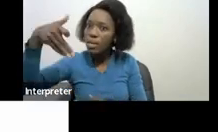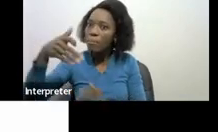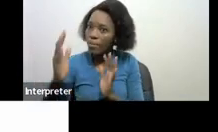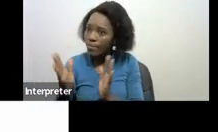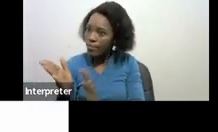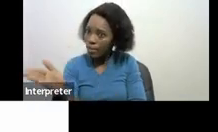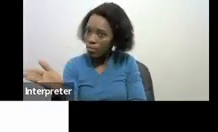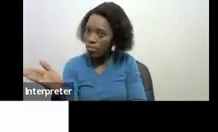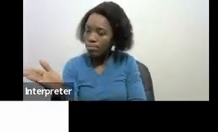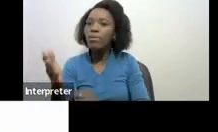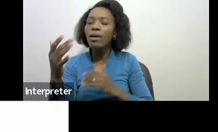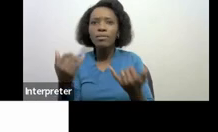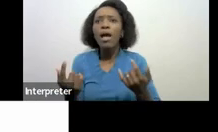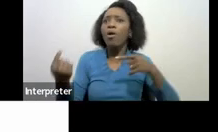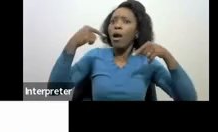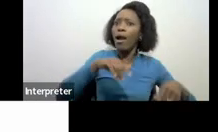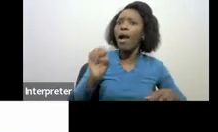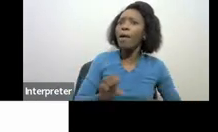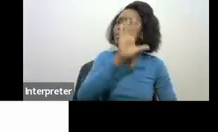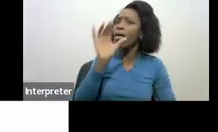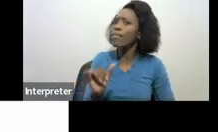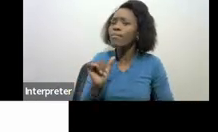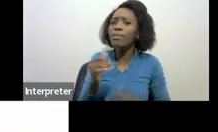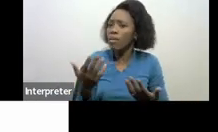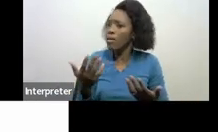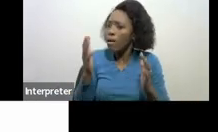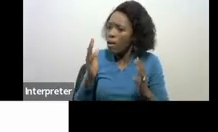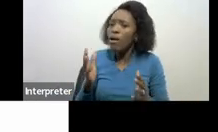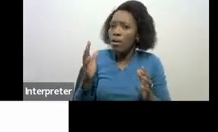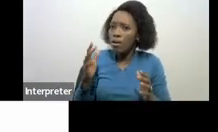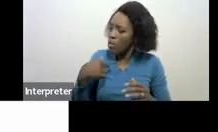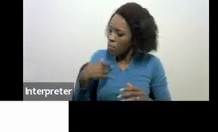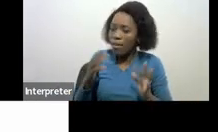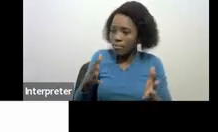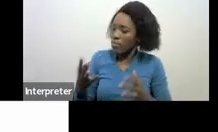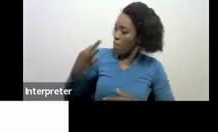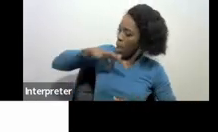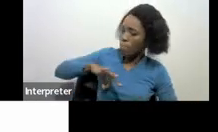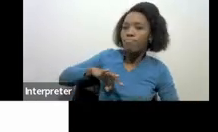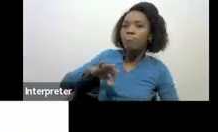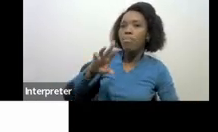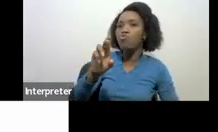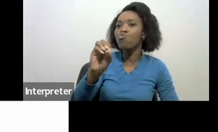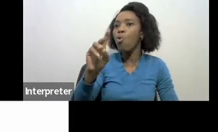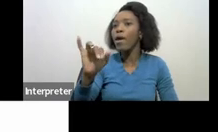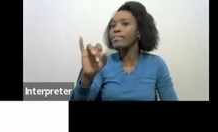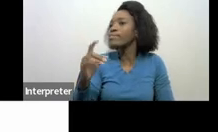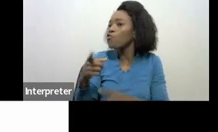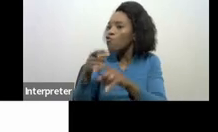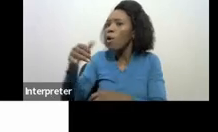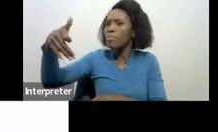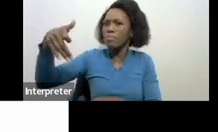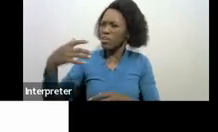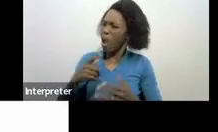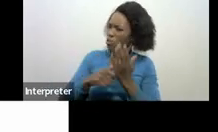royalties then when you come to South Africa showing that you've received royalties from Namibia then you also takes you so